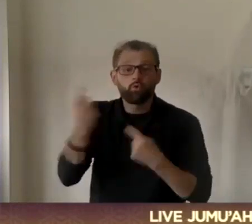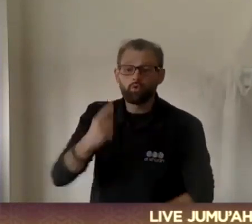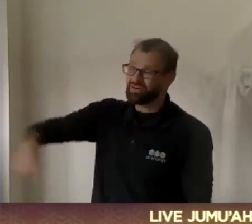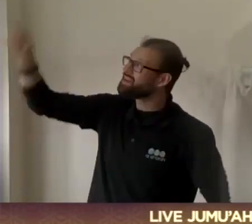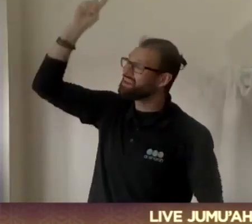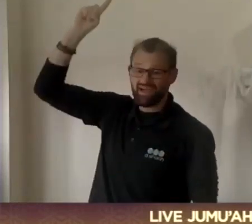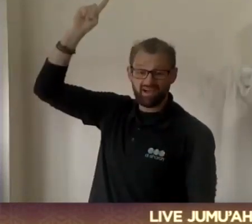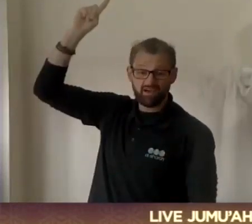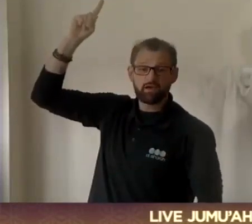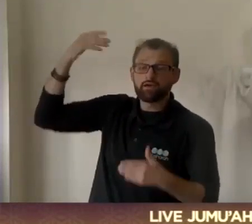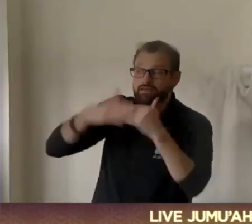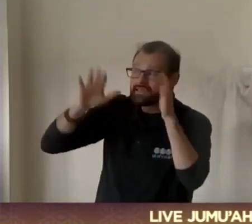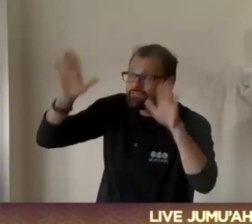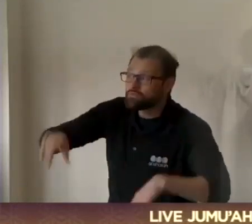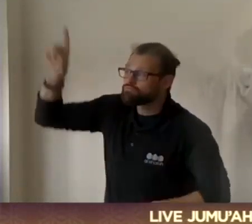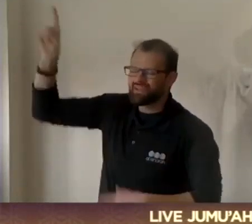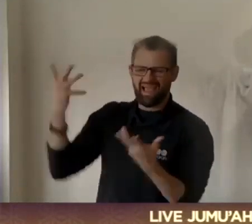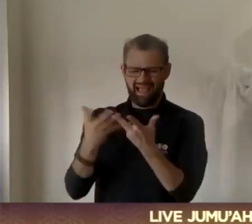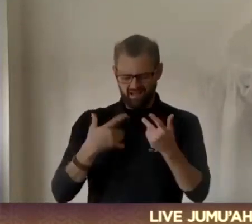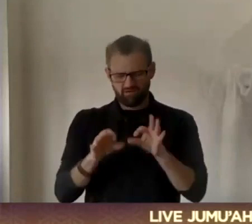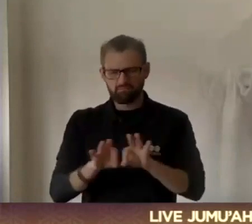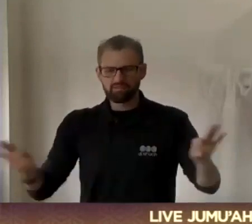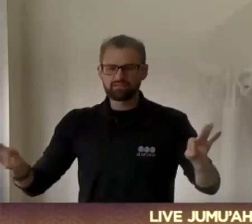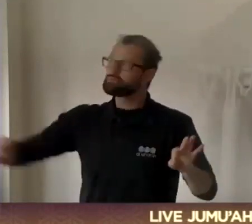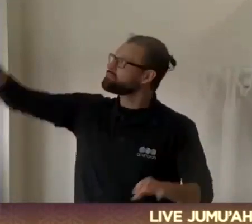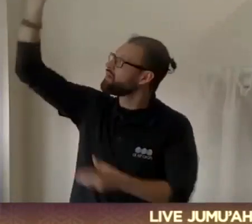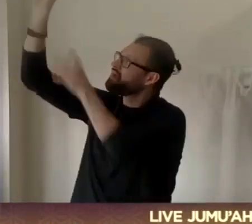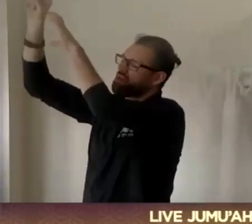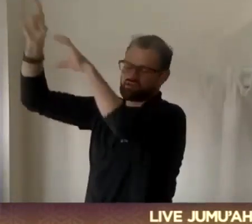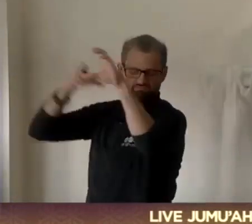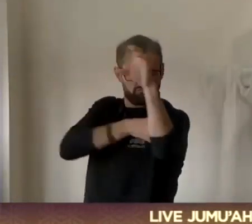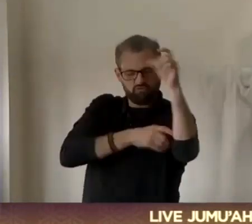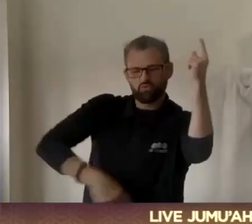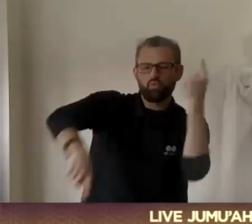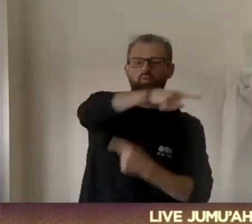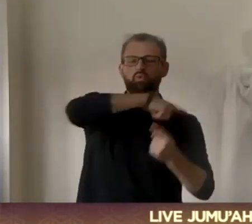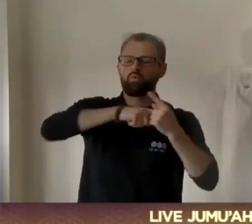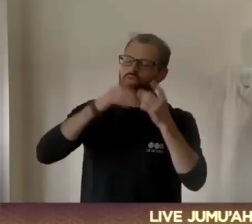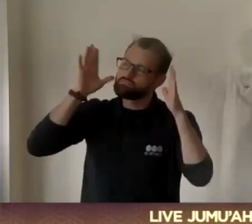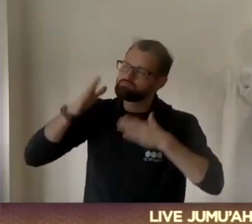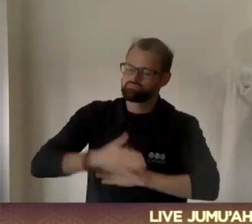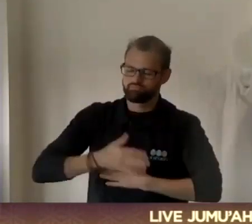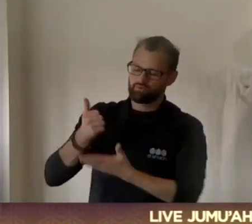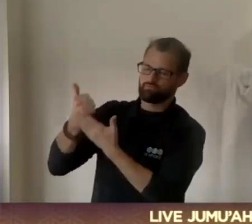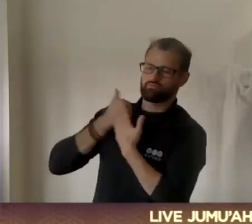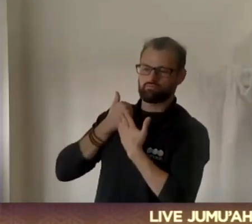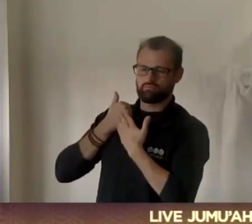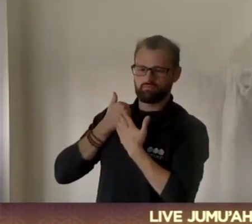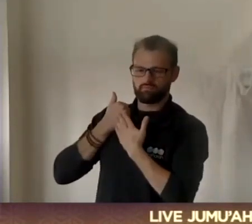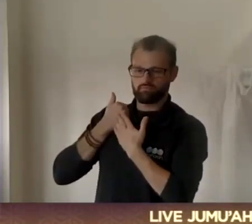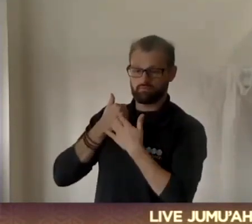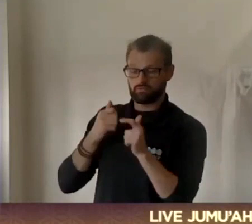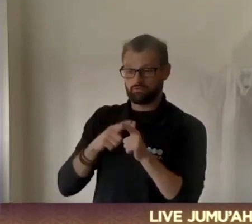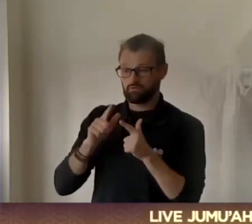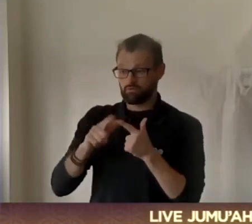May Allah subhanahu wa ta'ala strengthen all of us with our prayer. Ameen. So iqam is salah. You have now